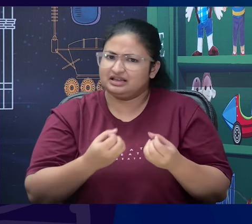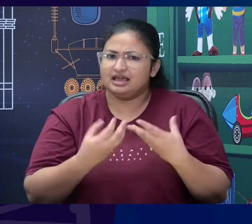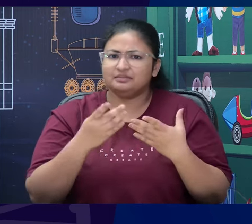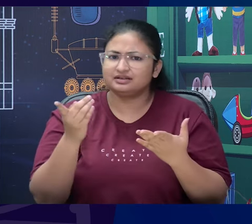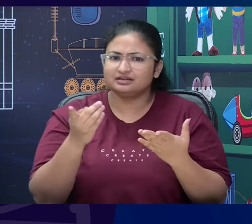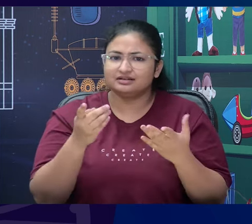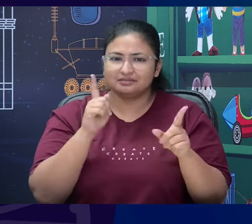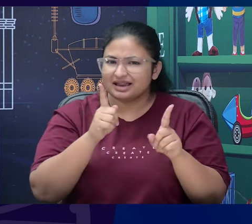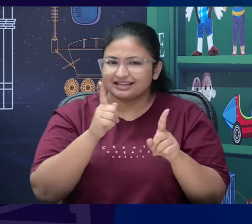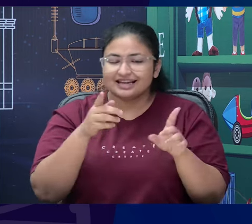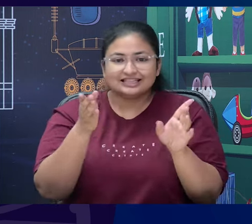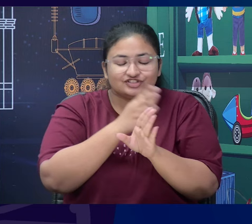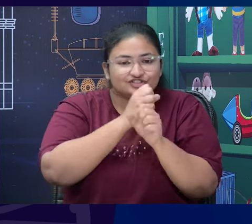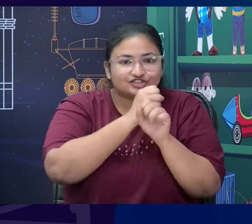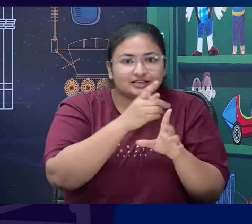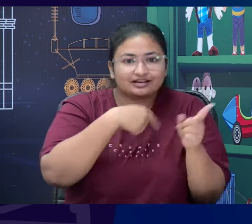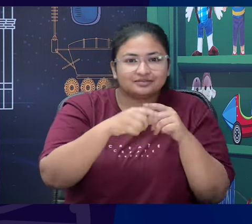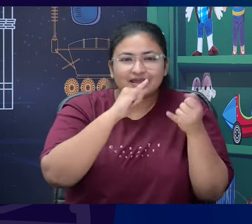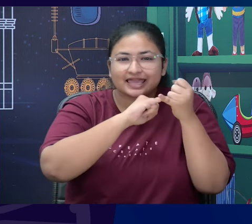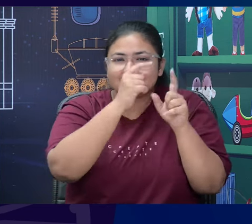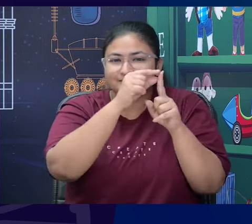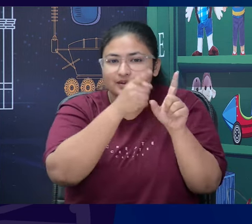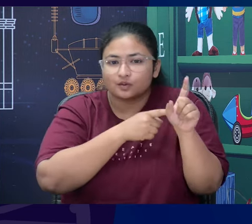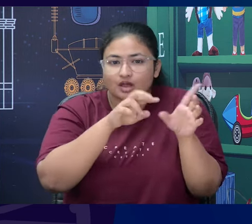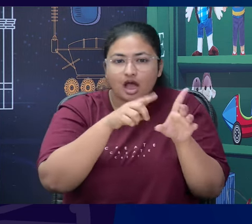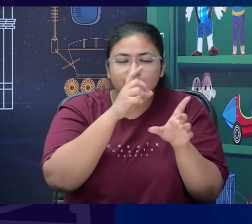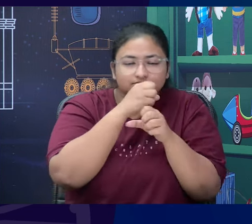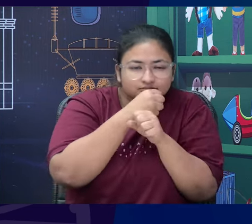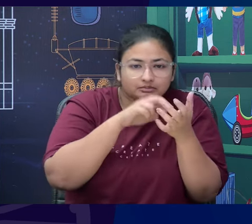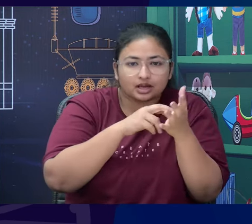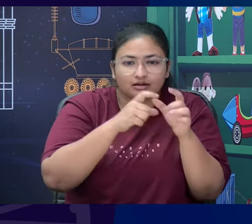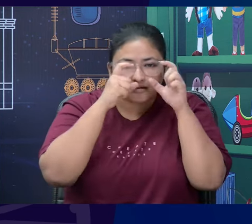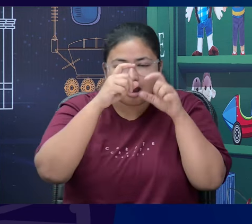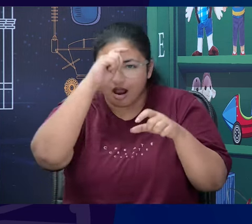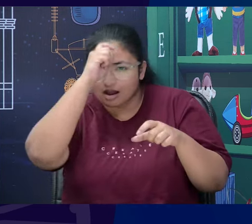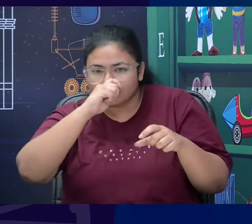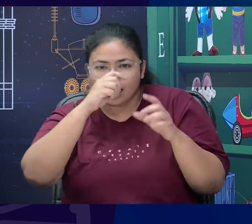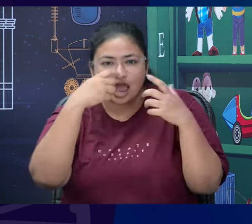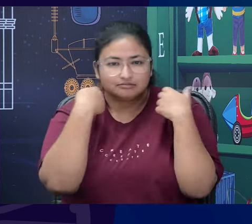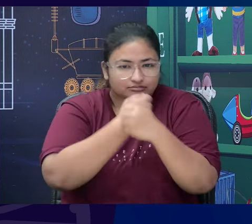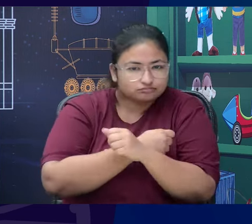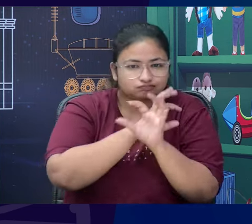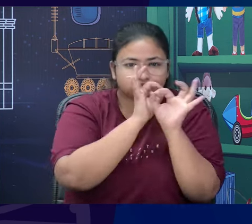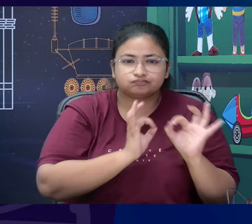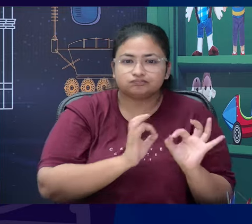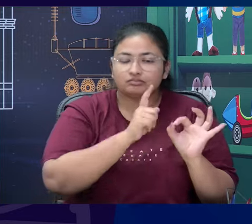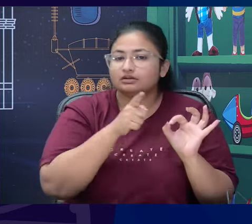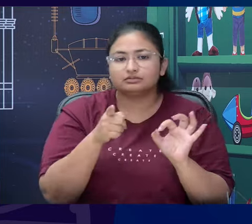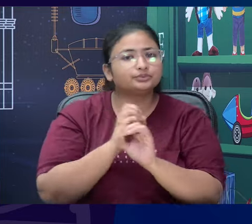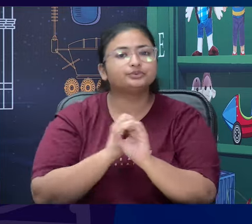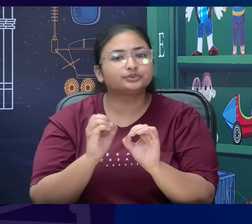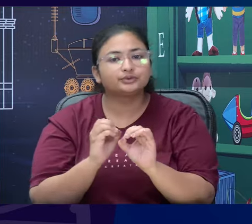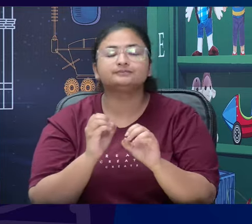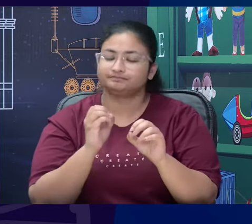doesn't fit into any of the spy characters. Yes, so we have Ausible and we also have